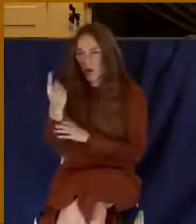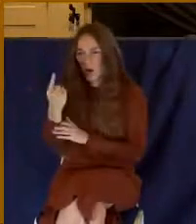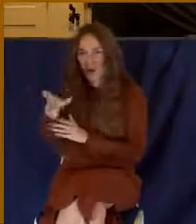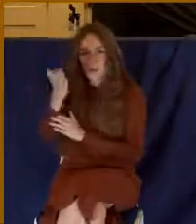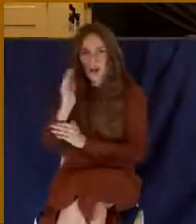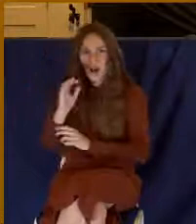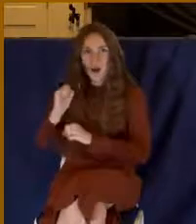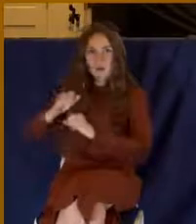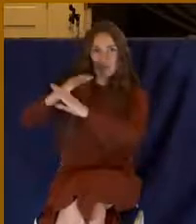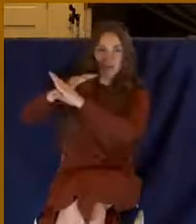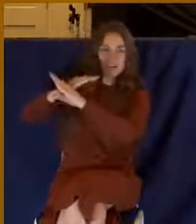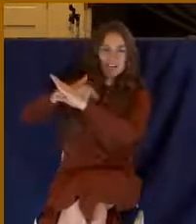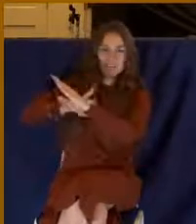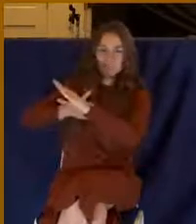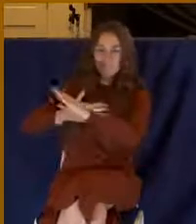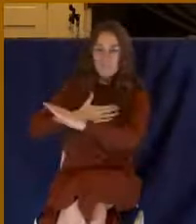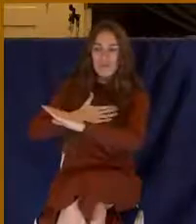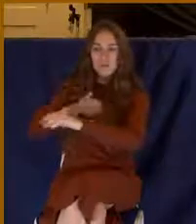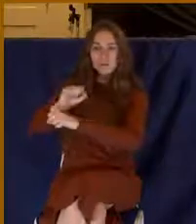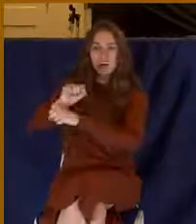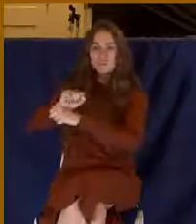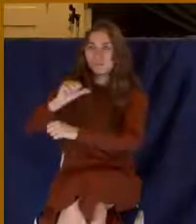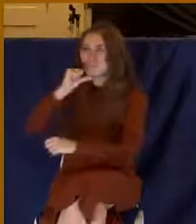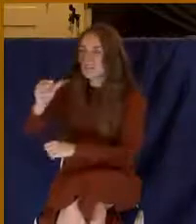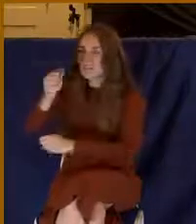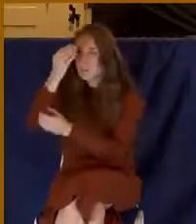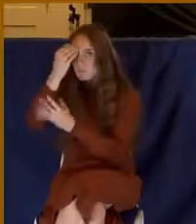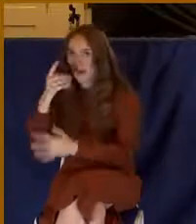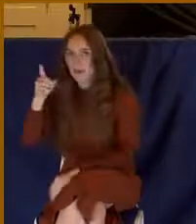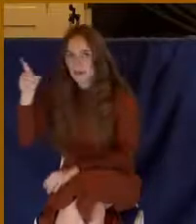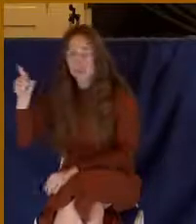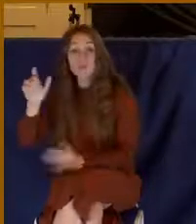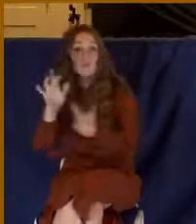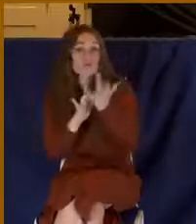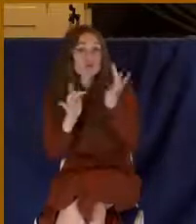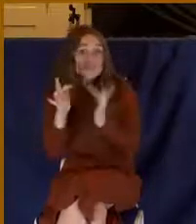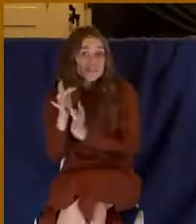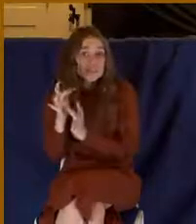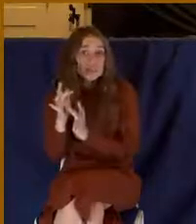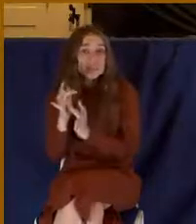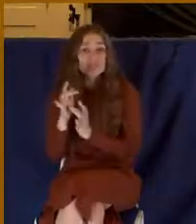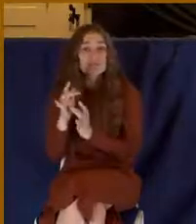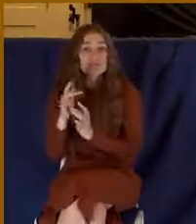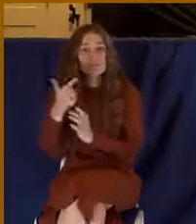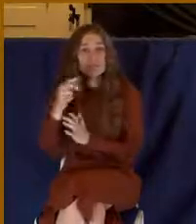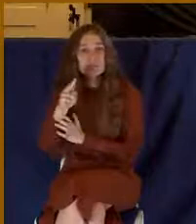That was Gnostic philosophy. And they were saying Jesus was simply one of these emanations.